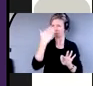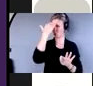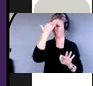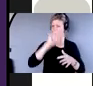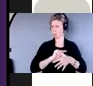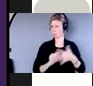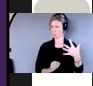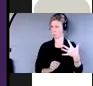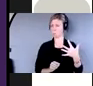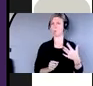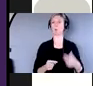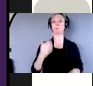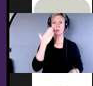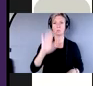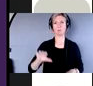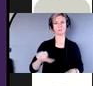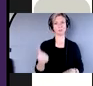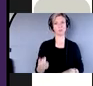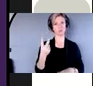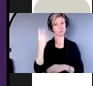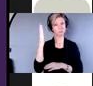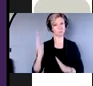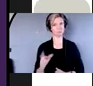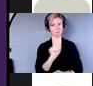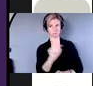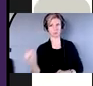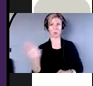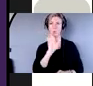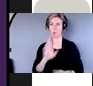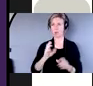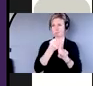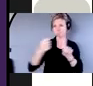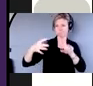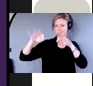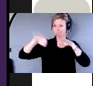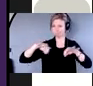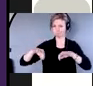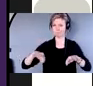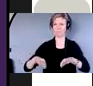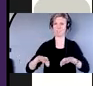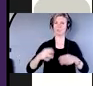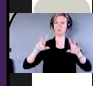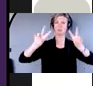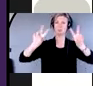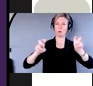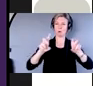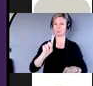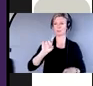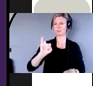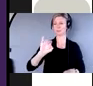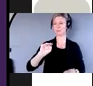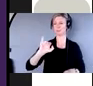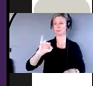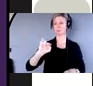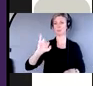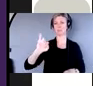allude to the issues around diminished signs of capacity because it is a significant risk factor when we're thinking about finances. But we